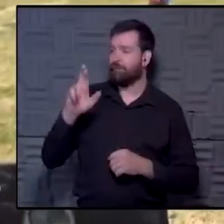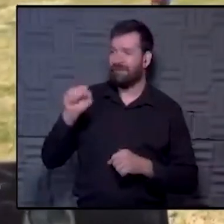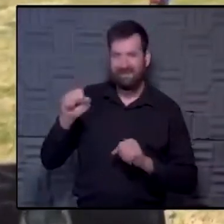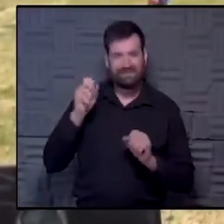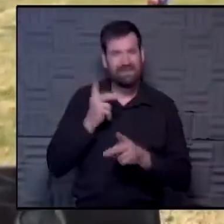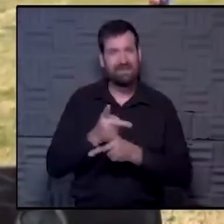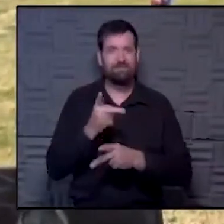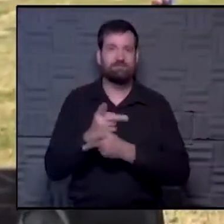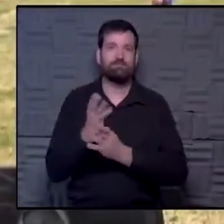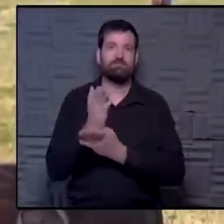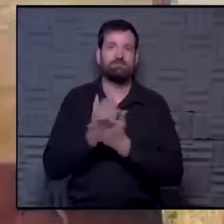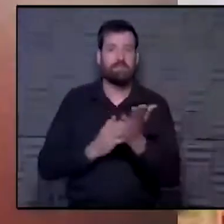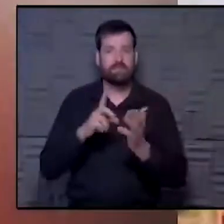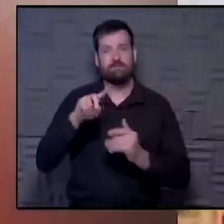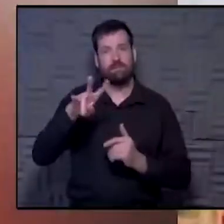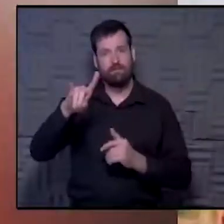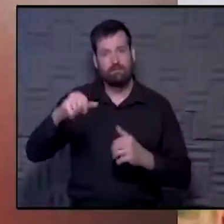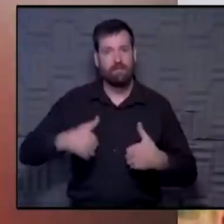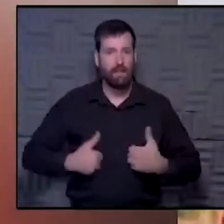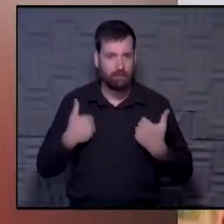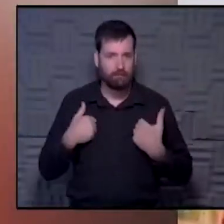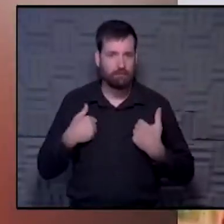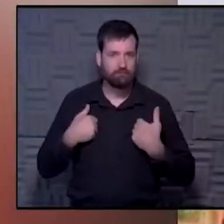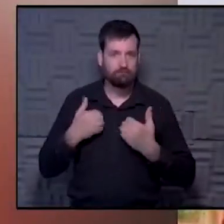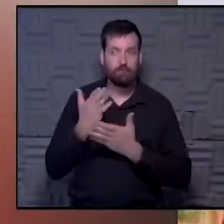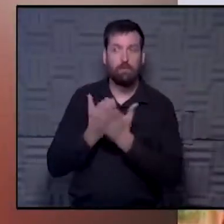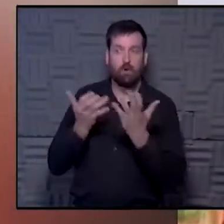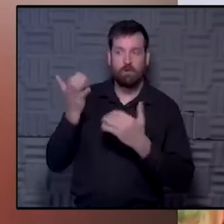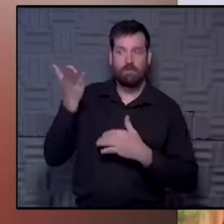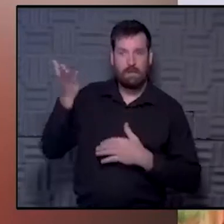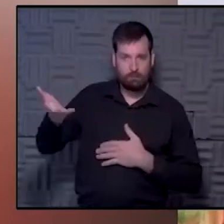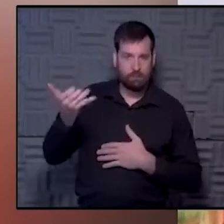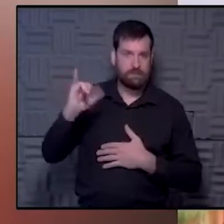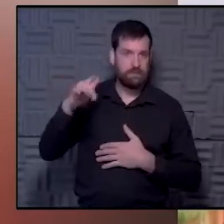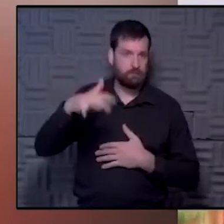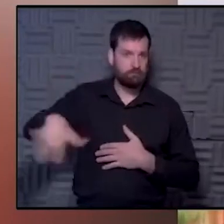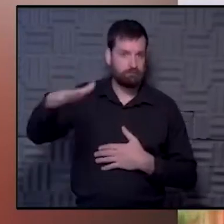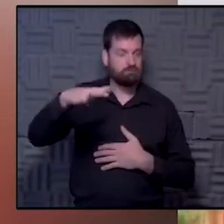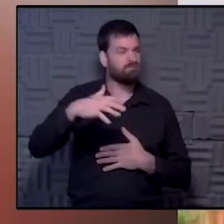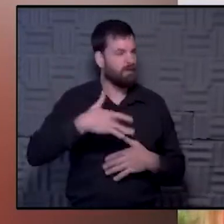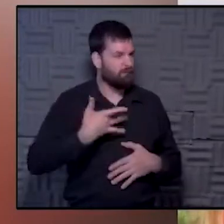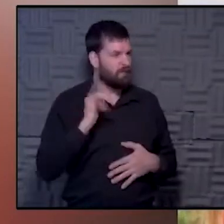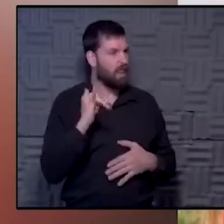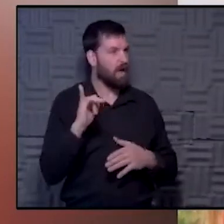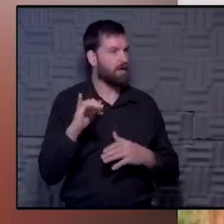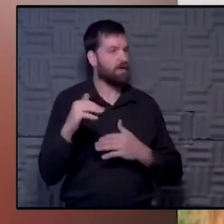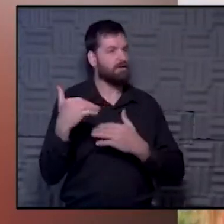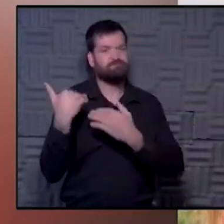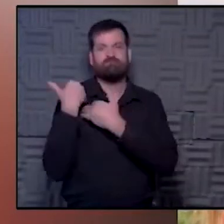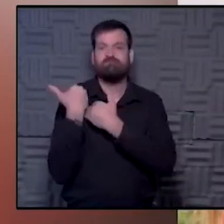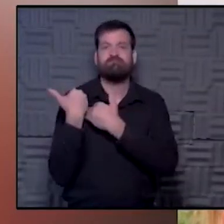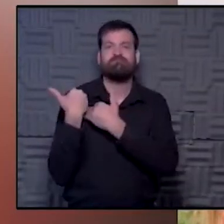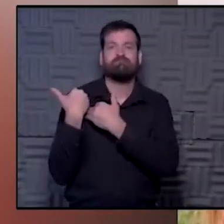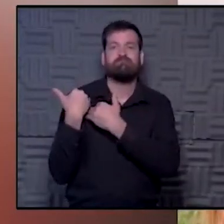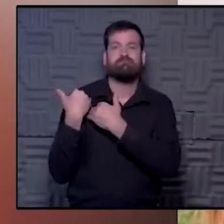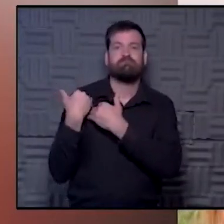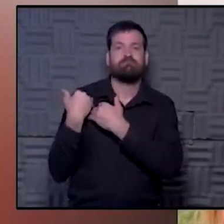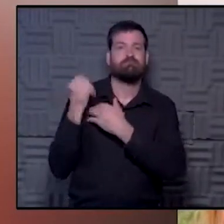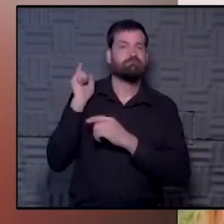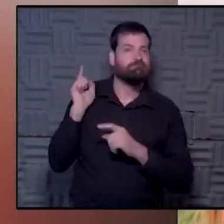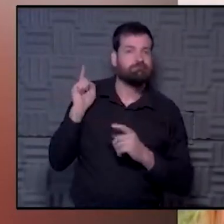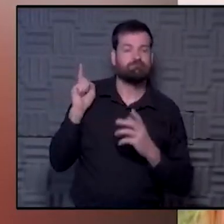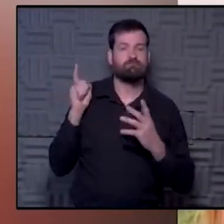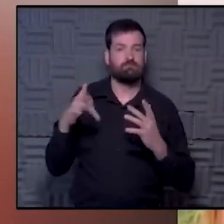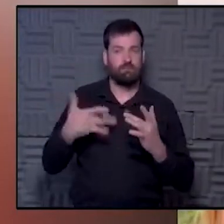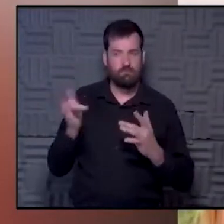of David alive. A part of him is still out there. I feel like he rides on my shoulder every day. You know, I